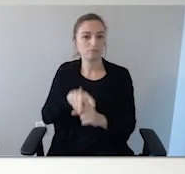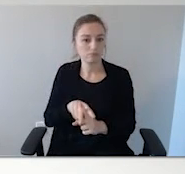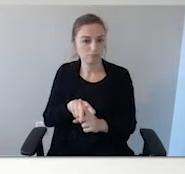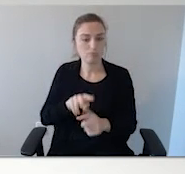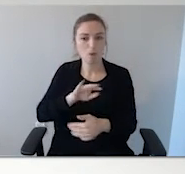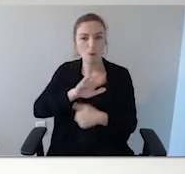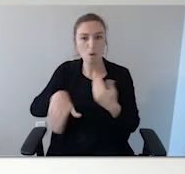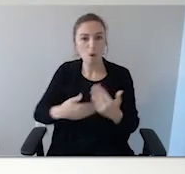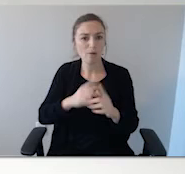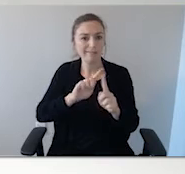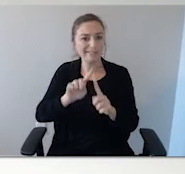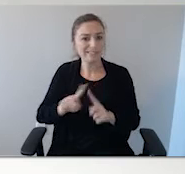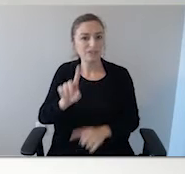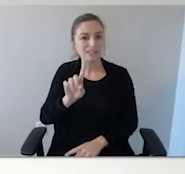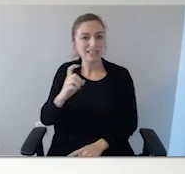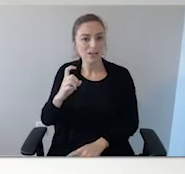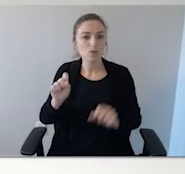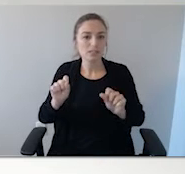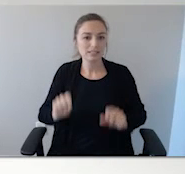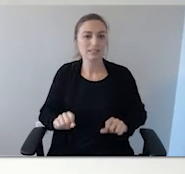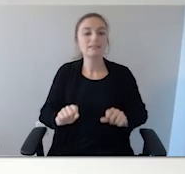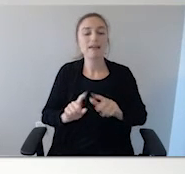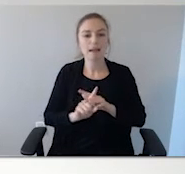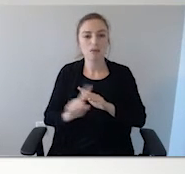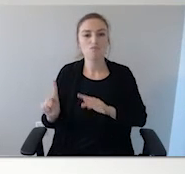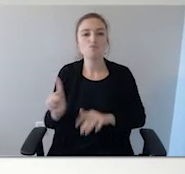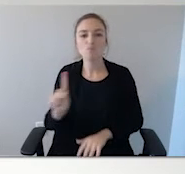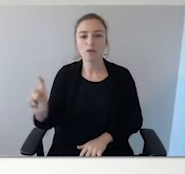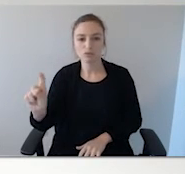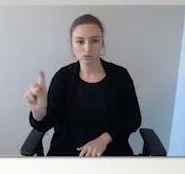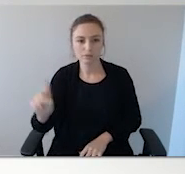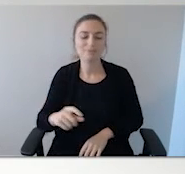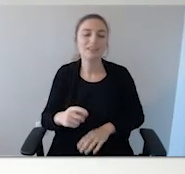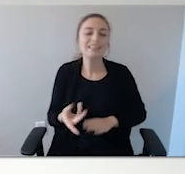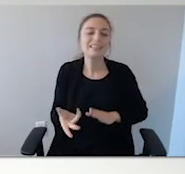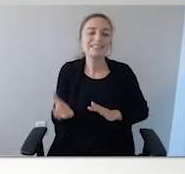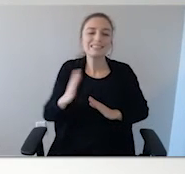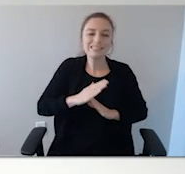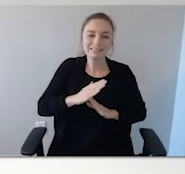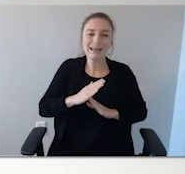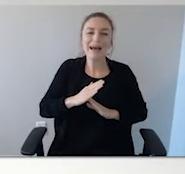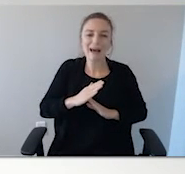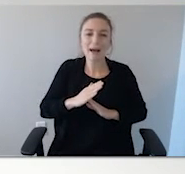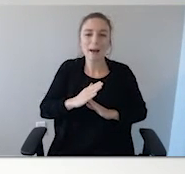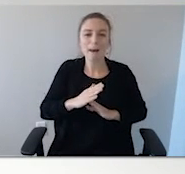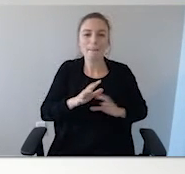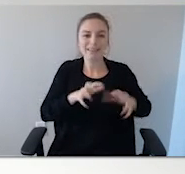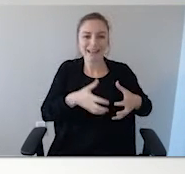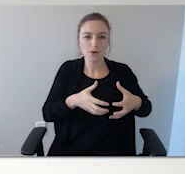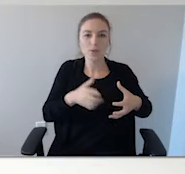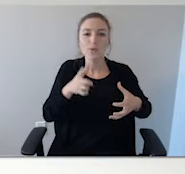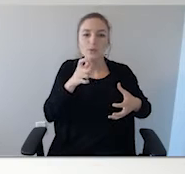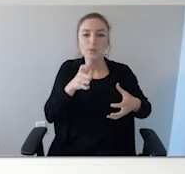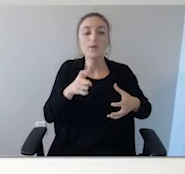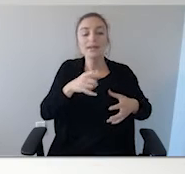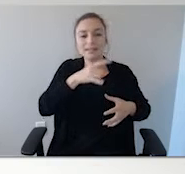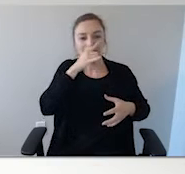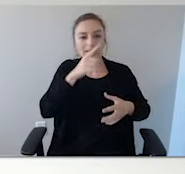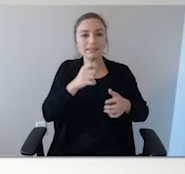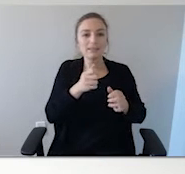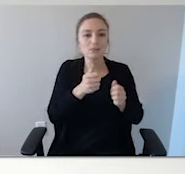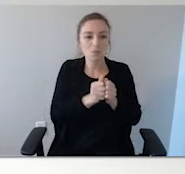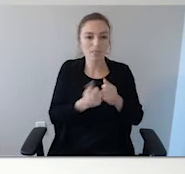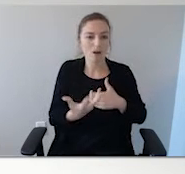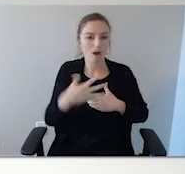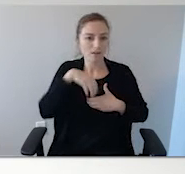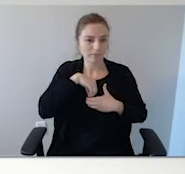the propensity to wander. Primarily, kids with autism are our biggest engagers in a wandering and